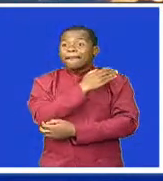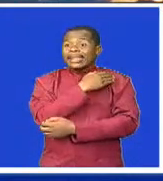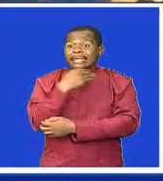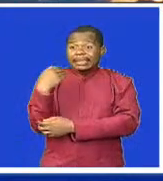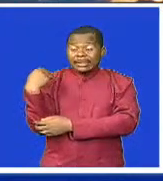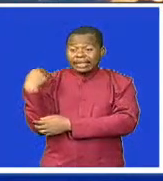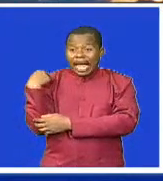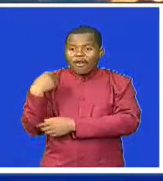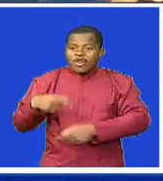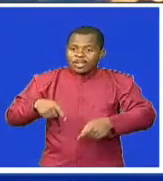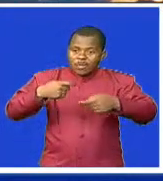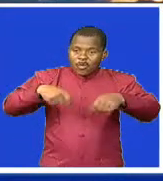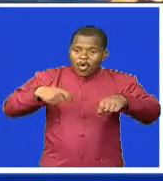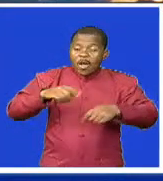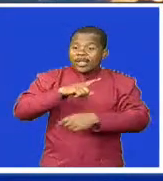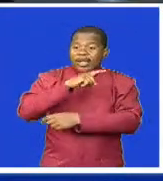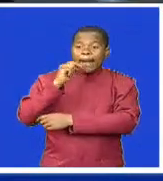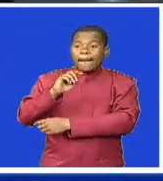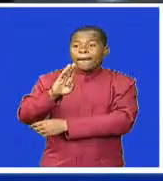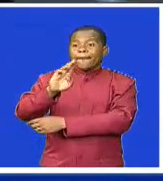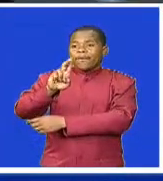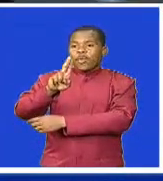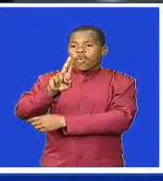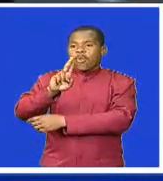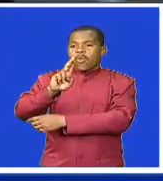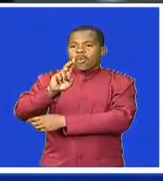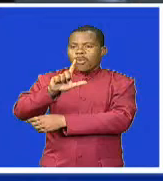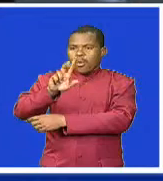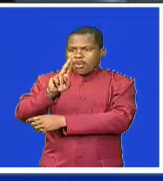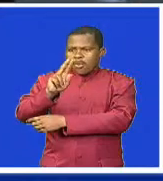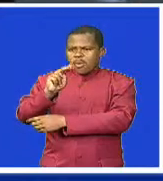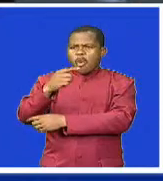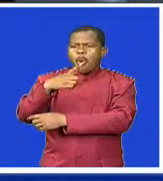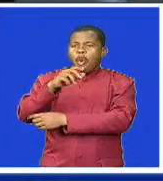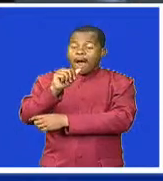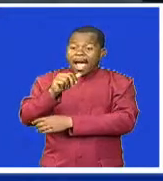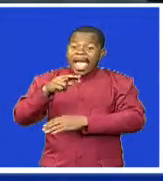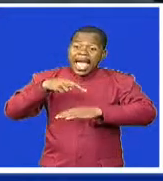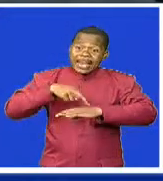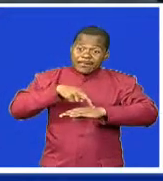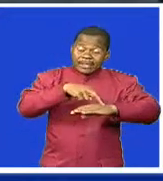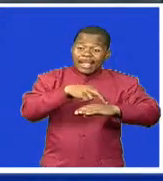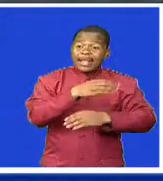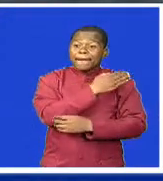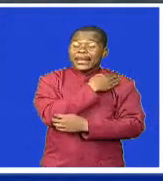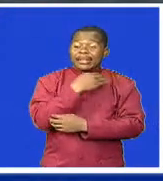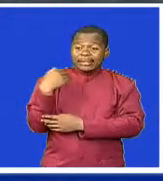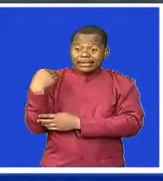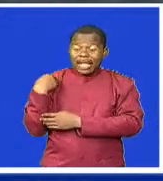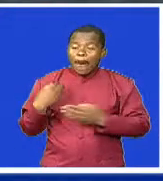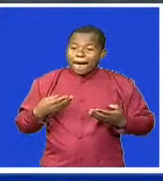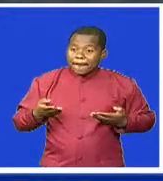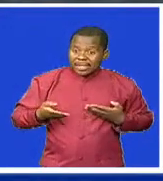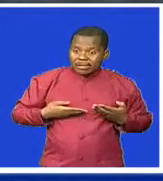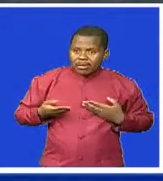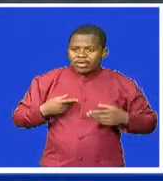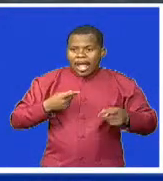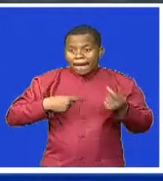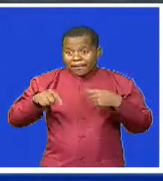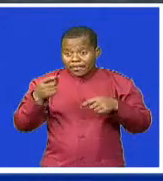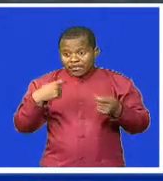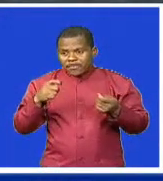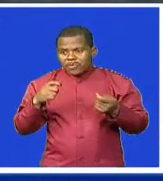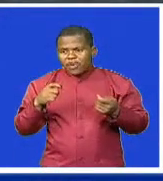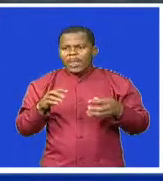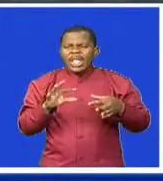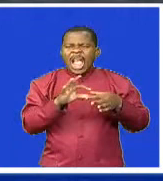Affairs, Harris Bulunga. Today being Thursday, Junior Achievement held its Company of the Year Expo. JA